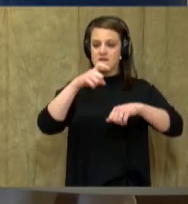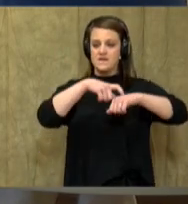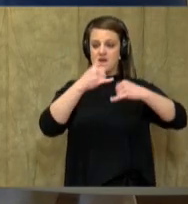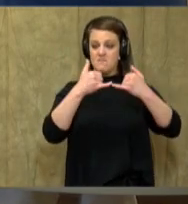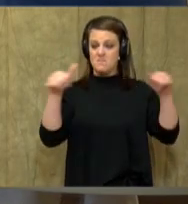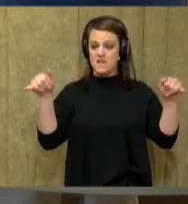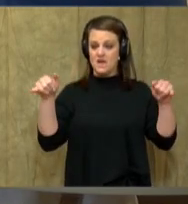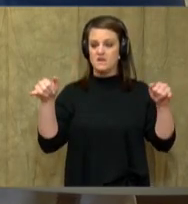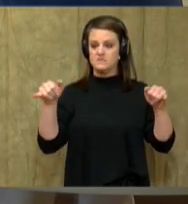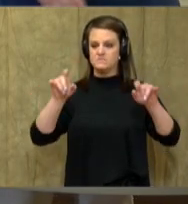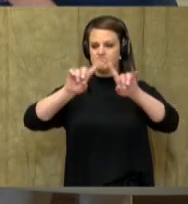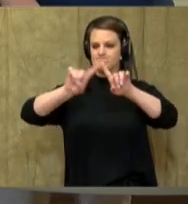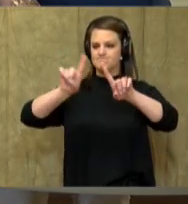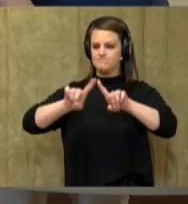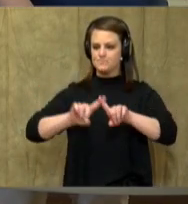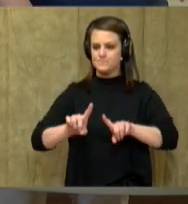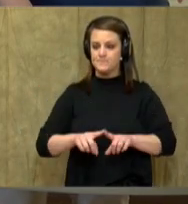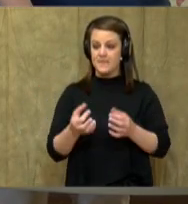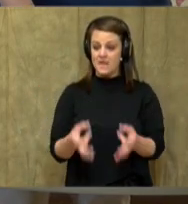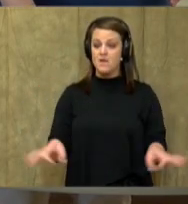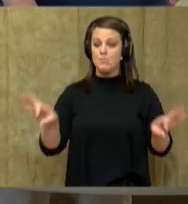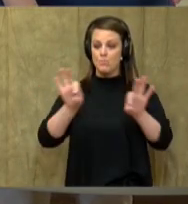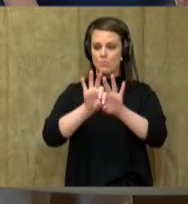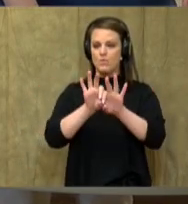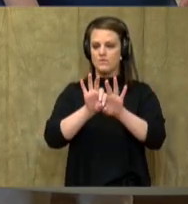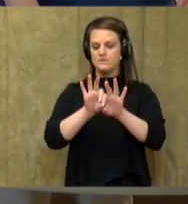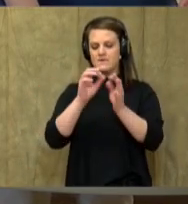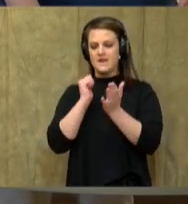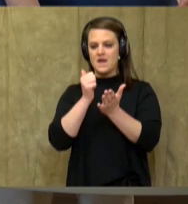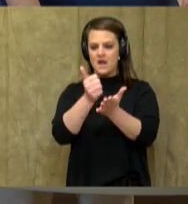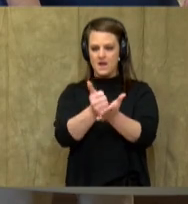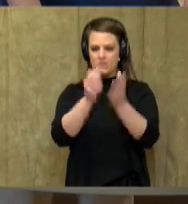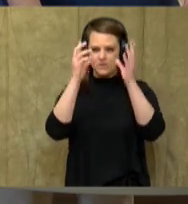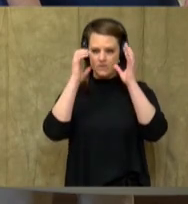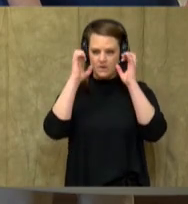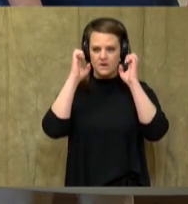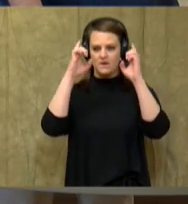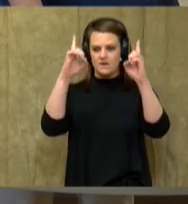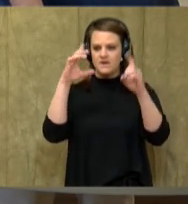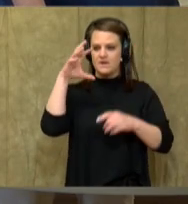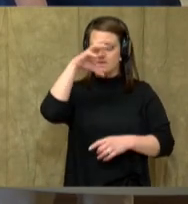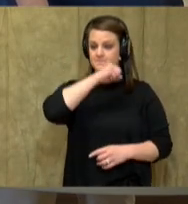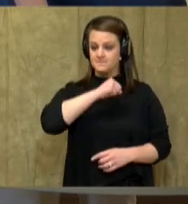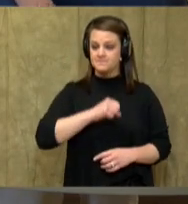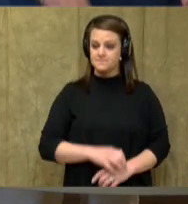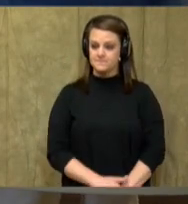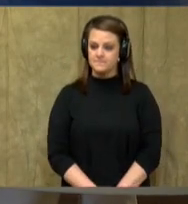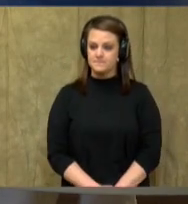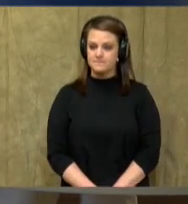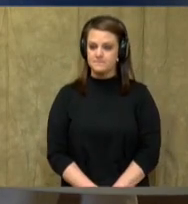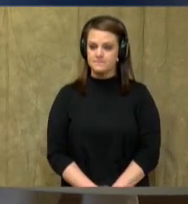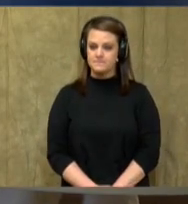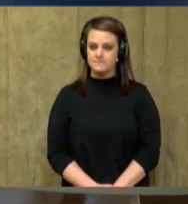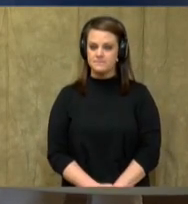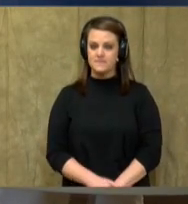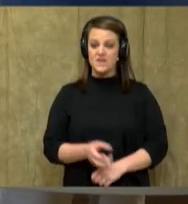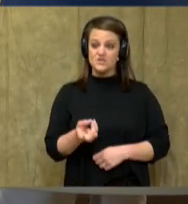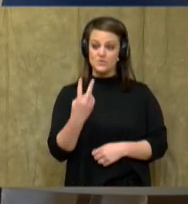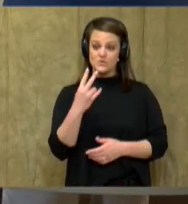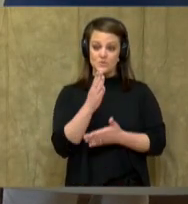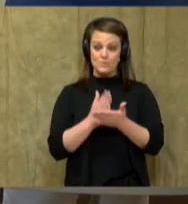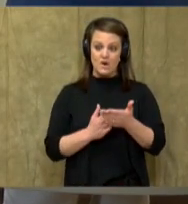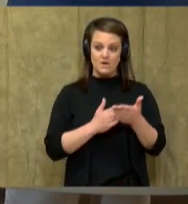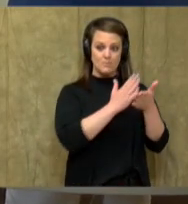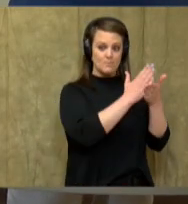any of those text features are very important to help you draw a conclusion or make an imprint. There is that two-part